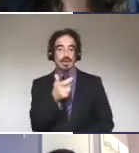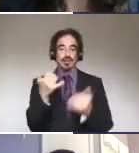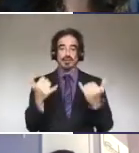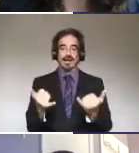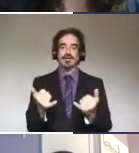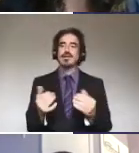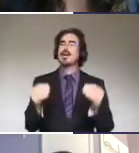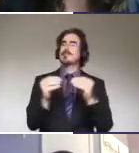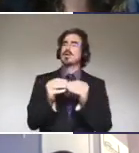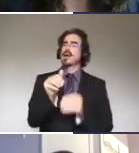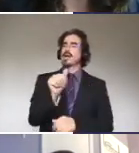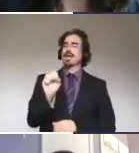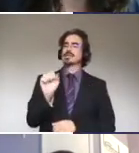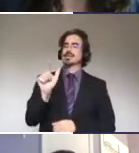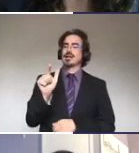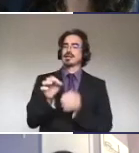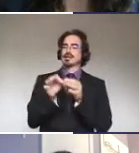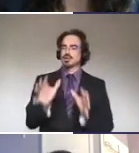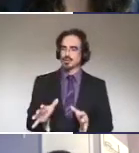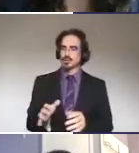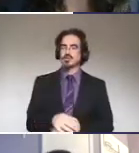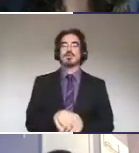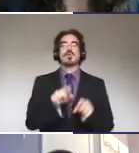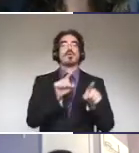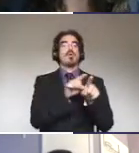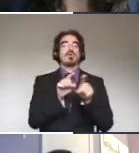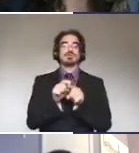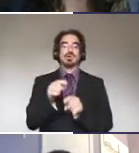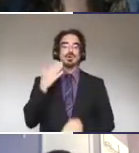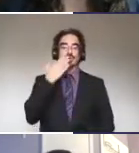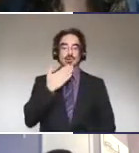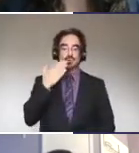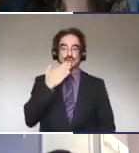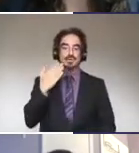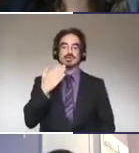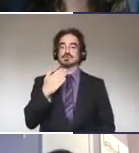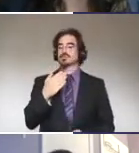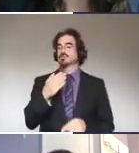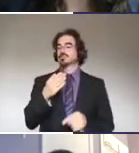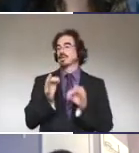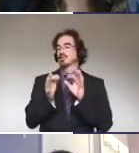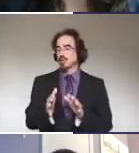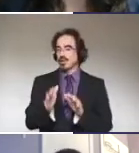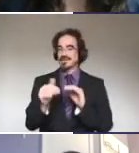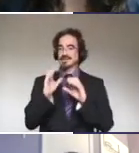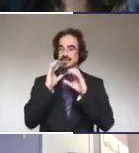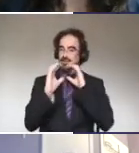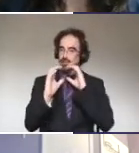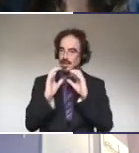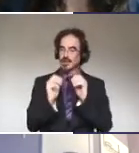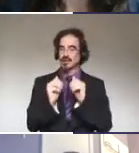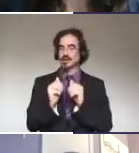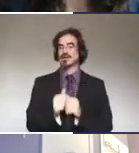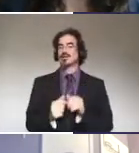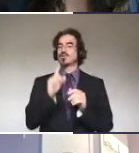more your American Sign Language interpreter. There's also cued speech, which is a way of communicating that emphasizes